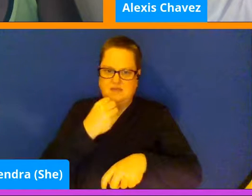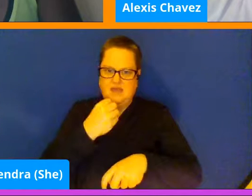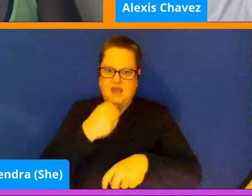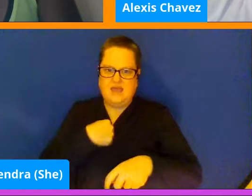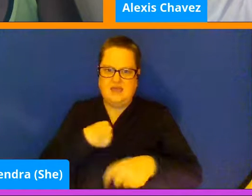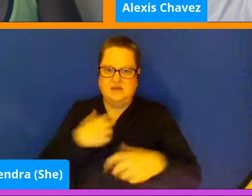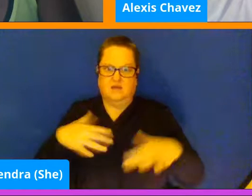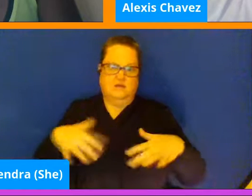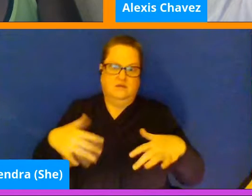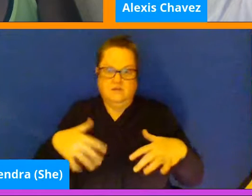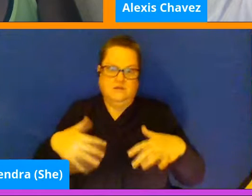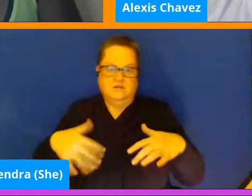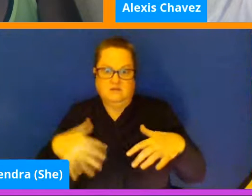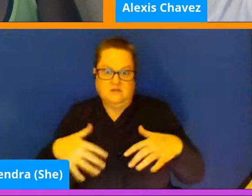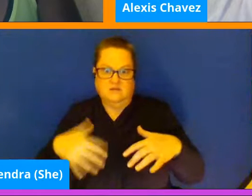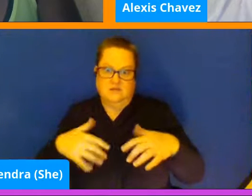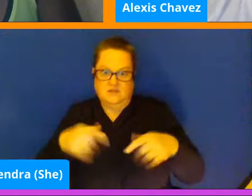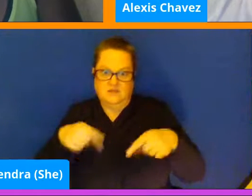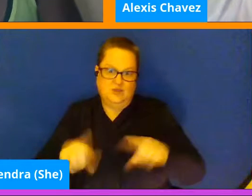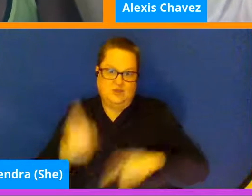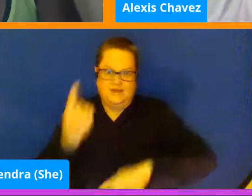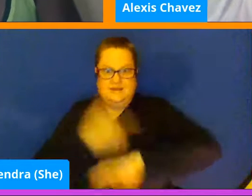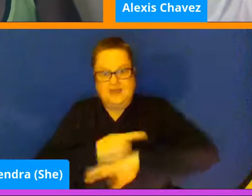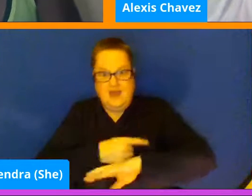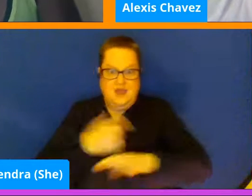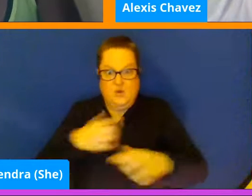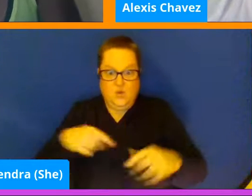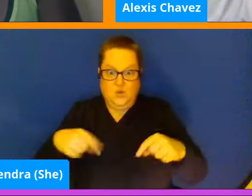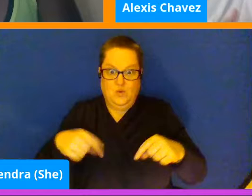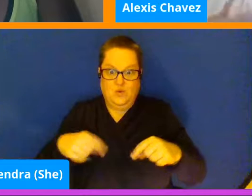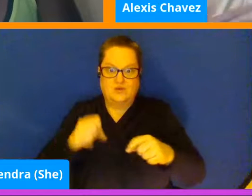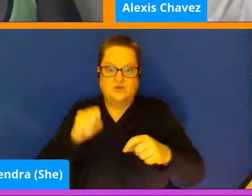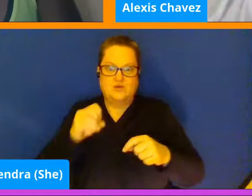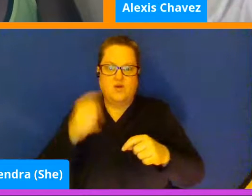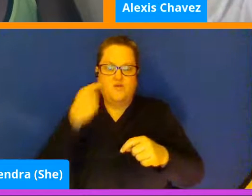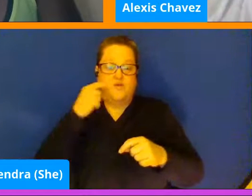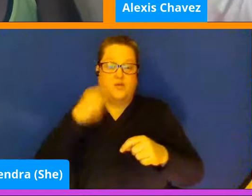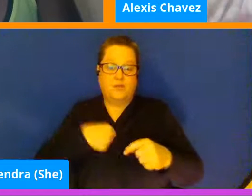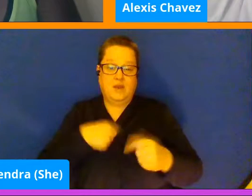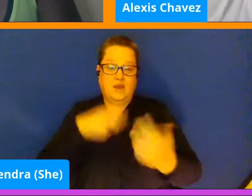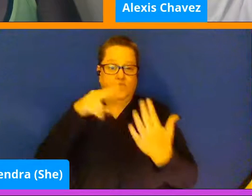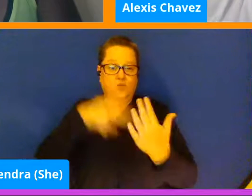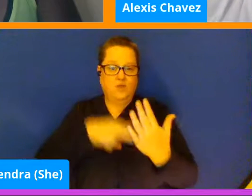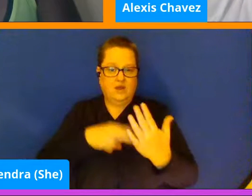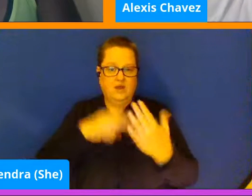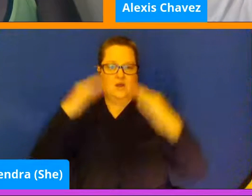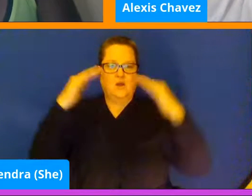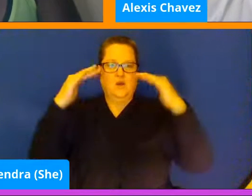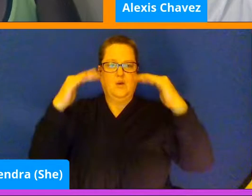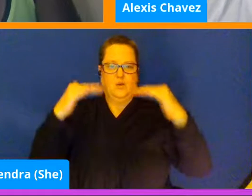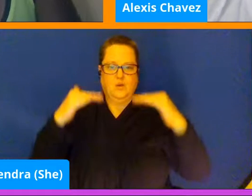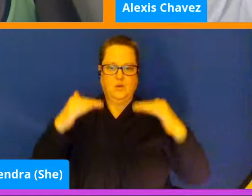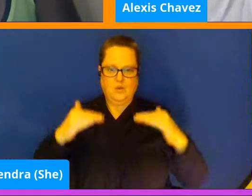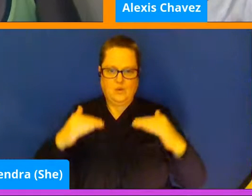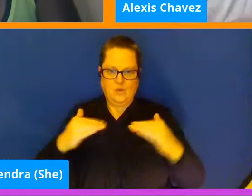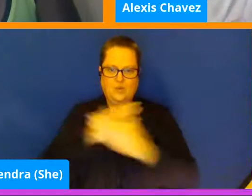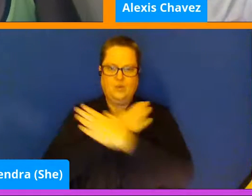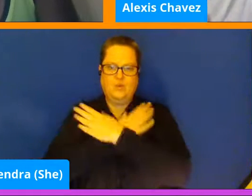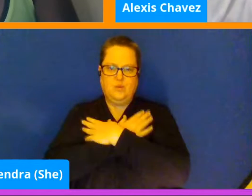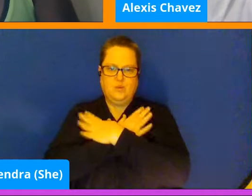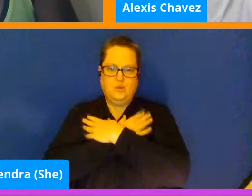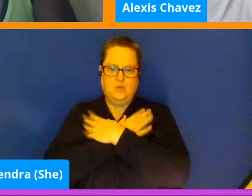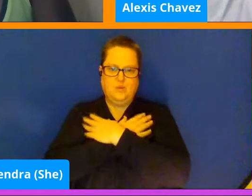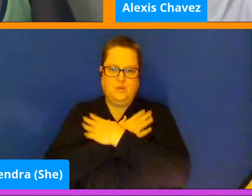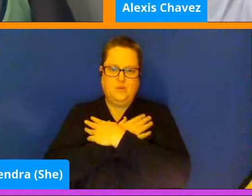keyed up during the day. And so reading is a way to just relax and calm down and help